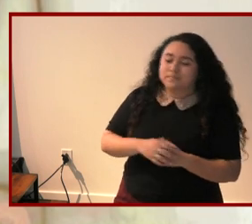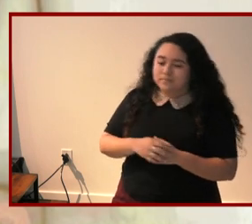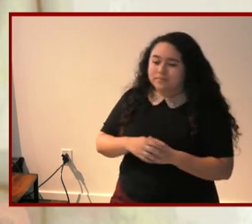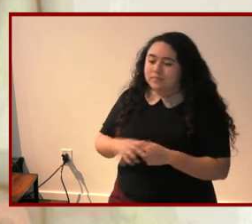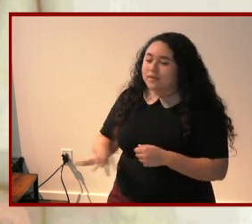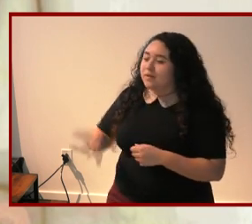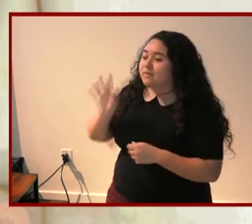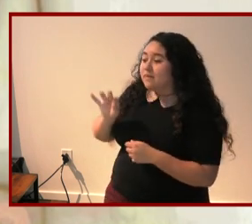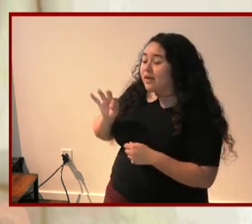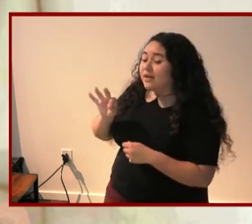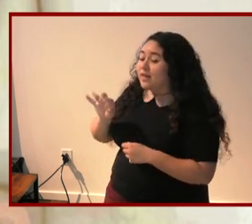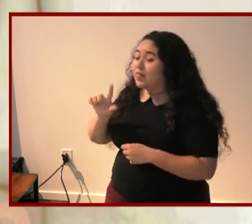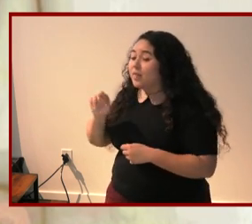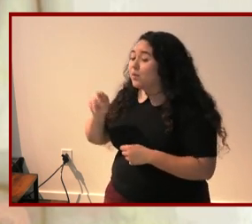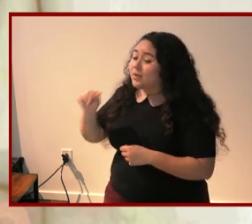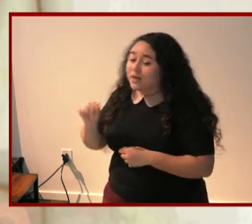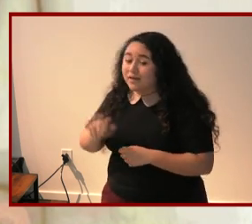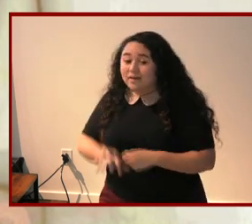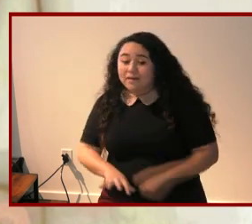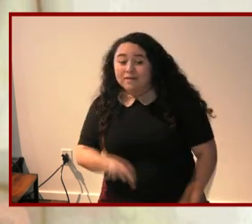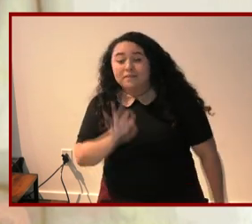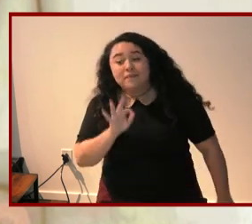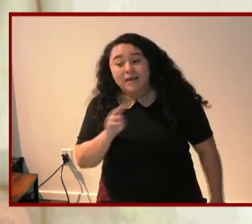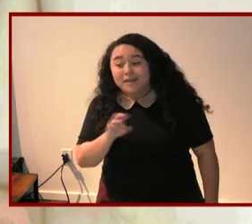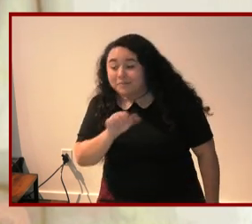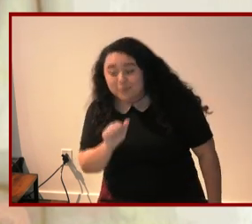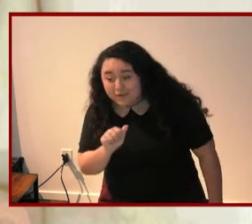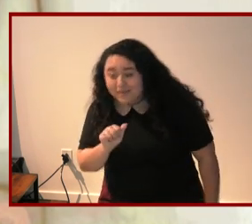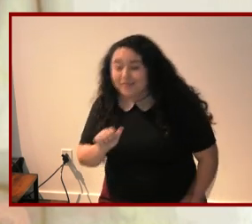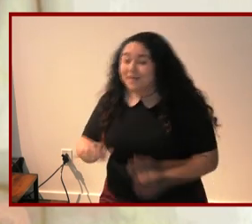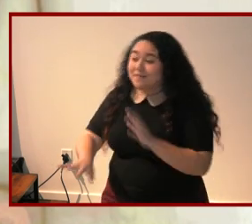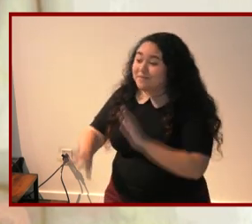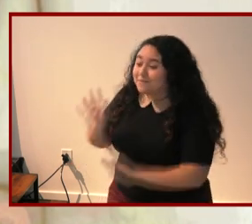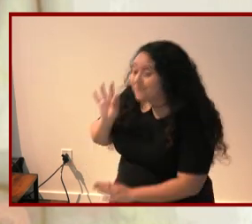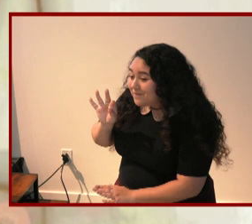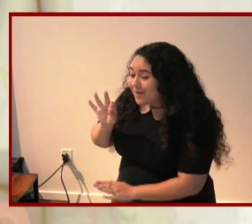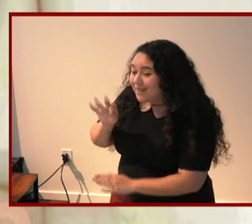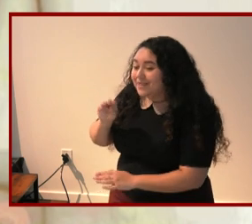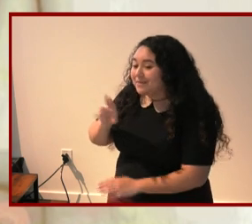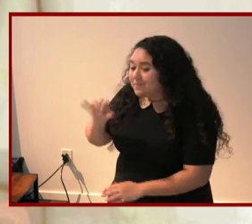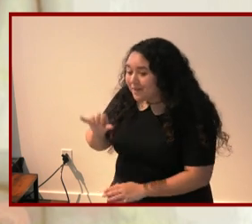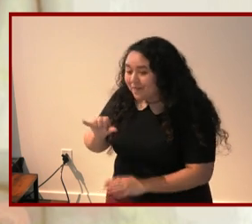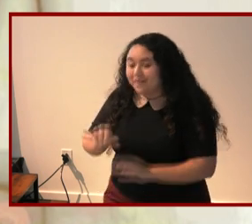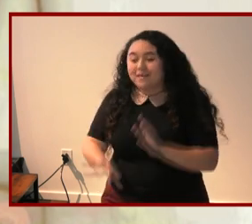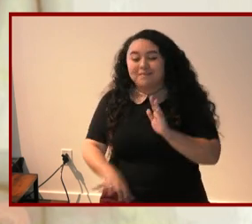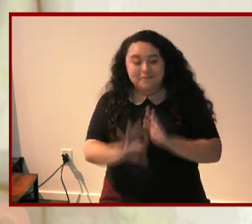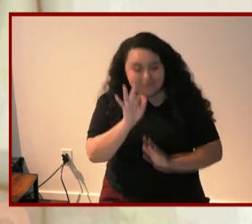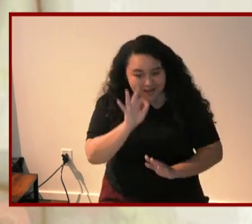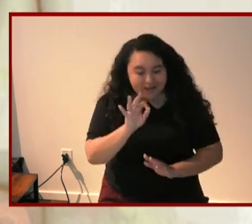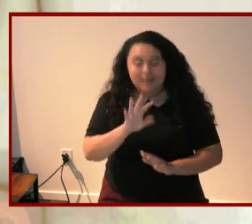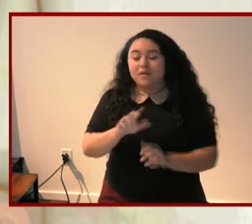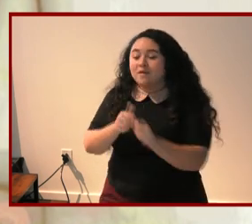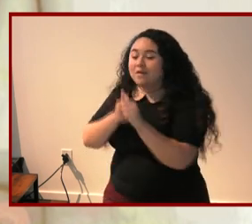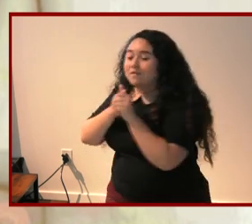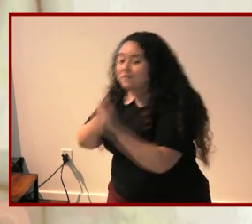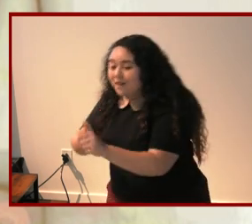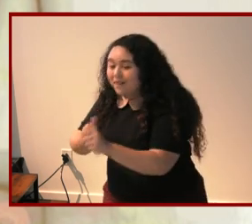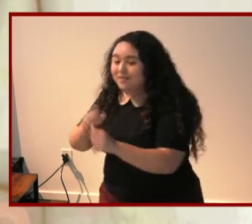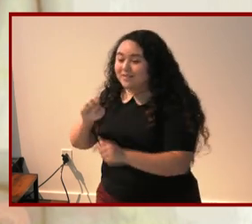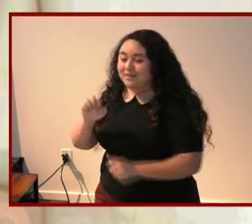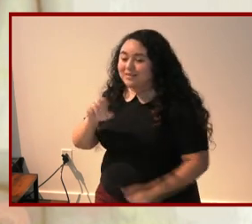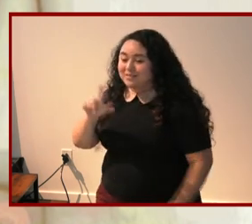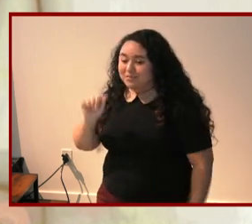finding lena finding maria finding mary following ezra